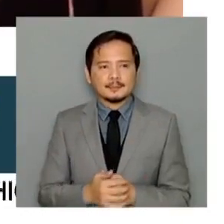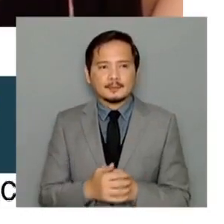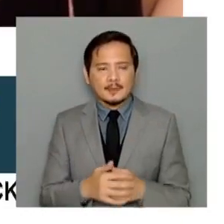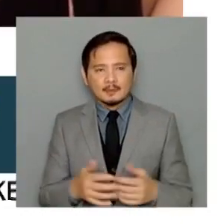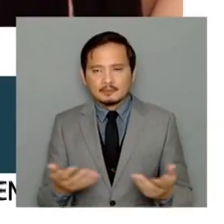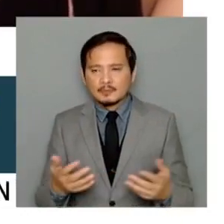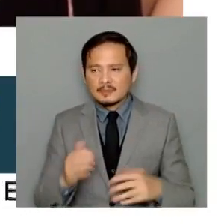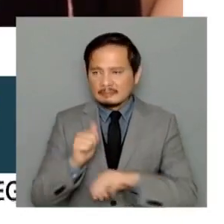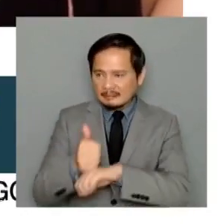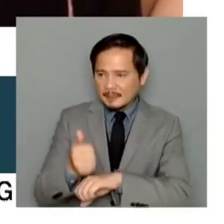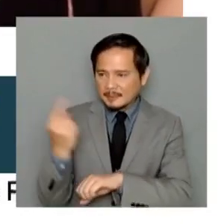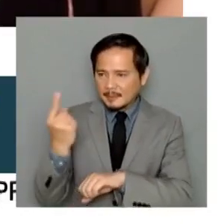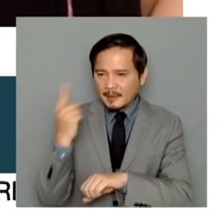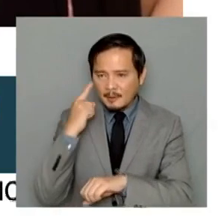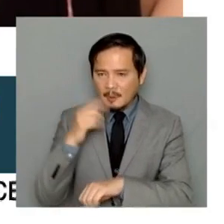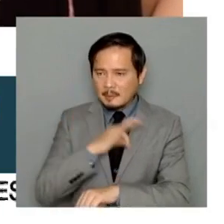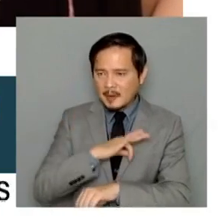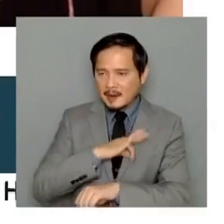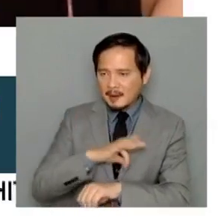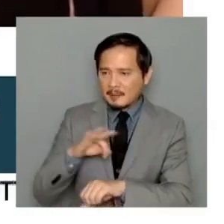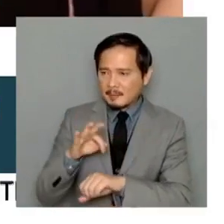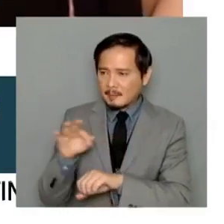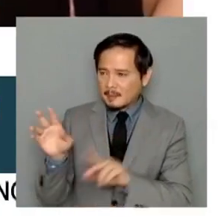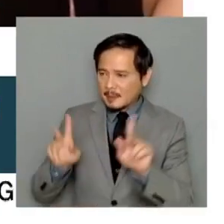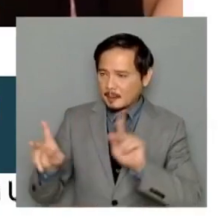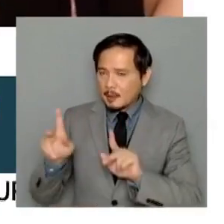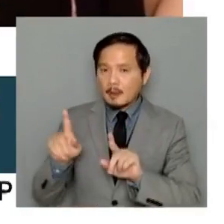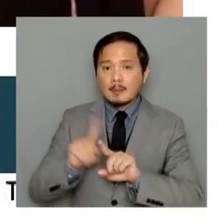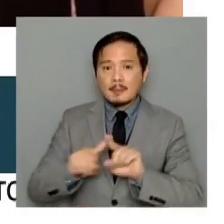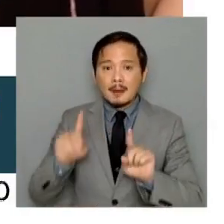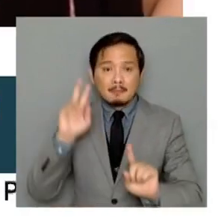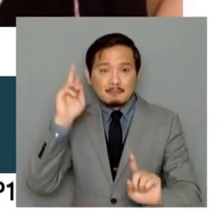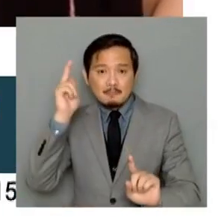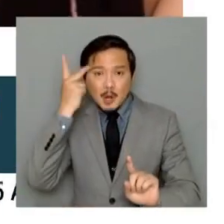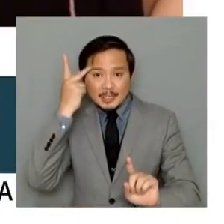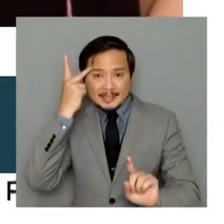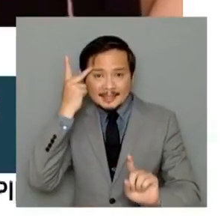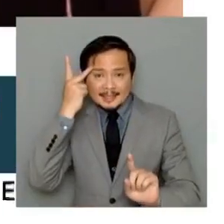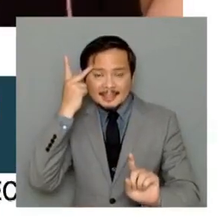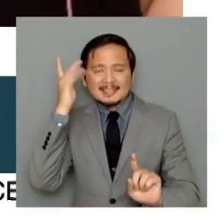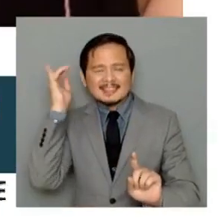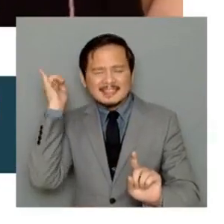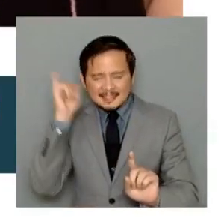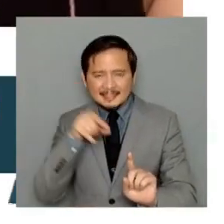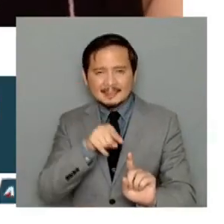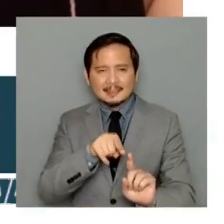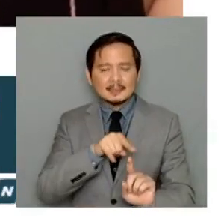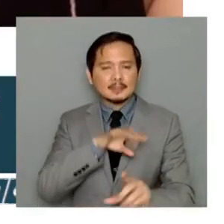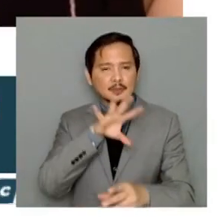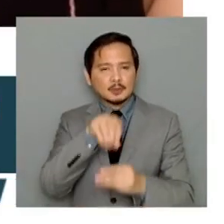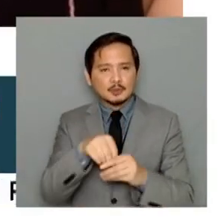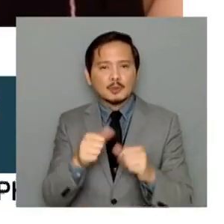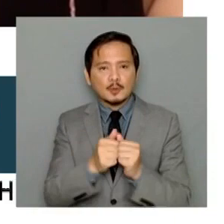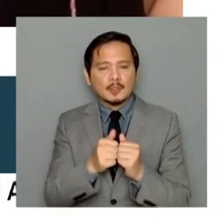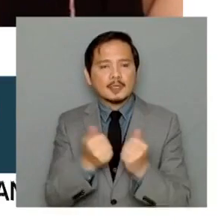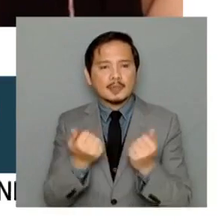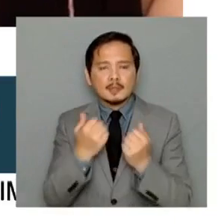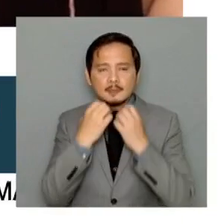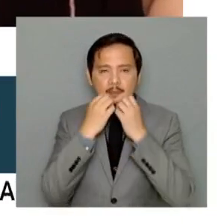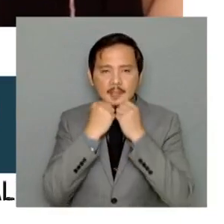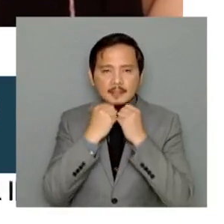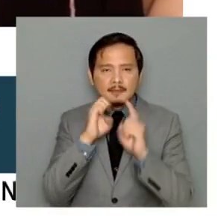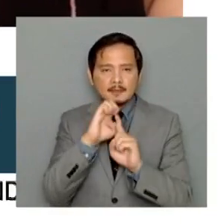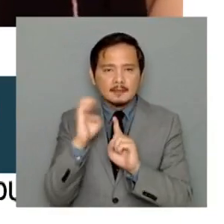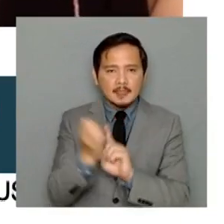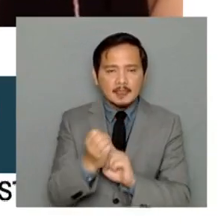that. It's the business or it's the presence of politics in preserving the environment,